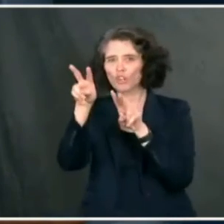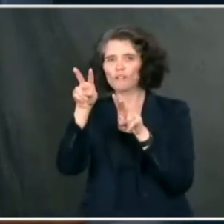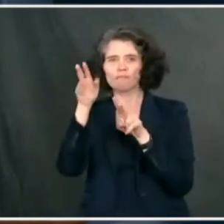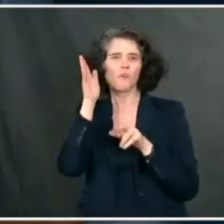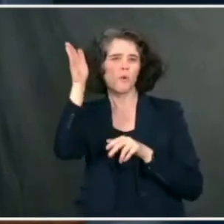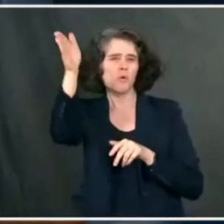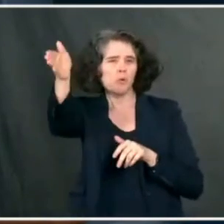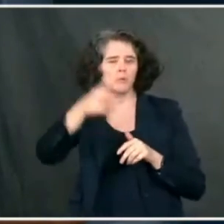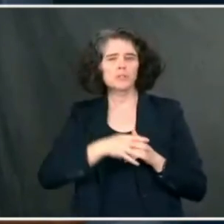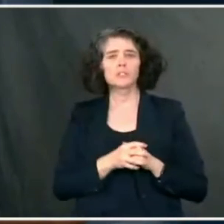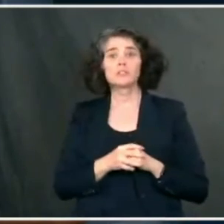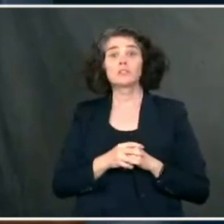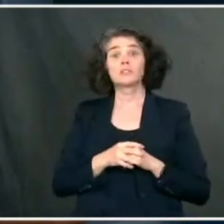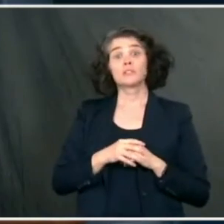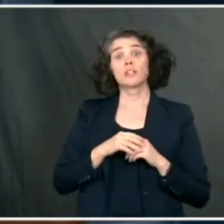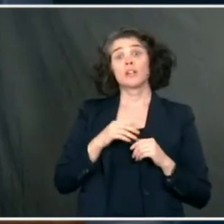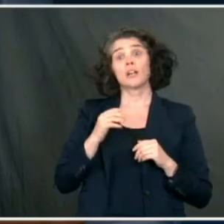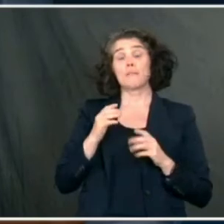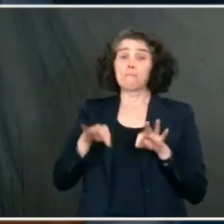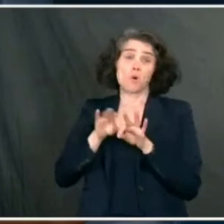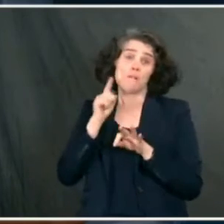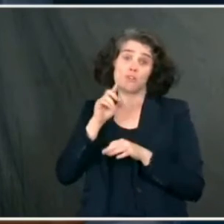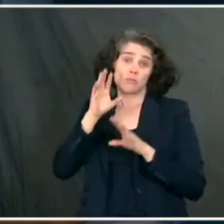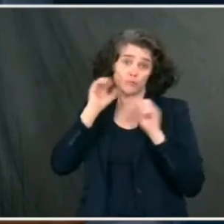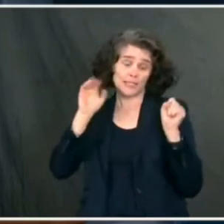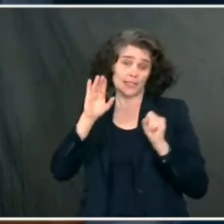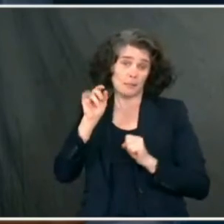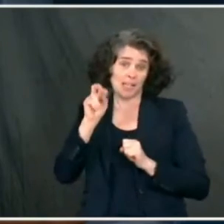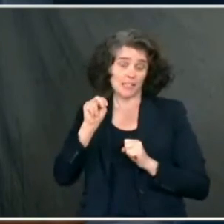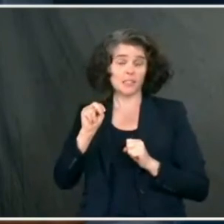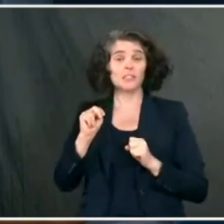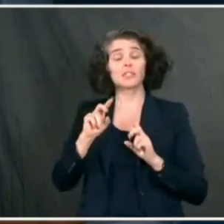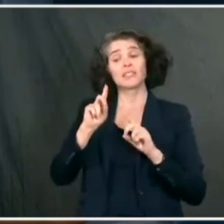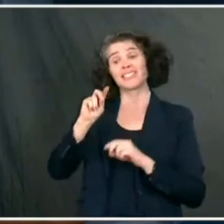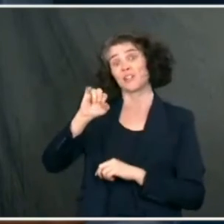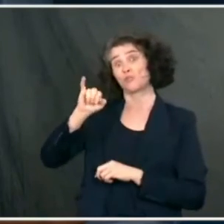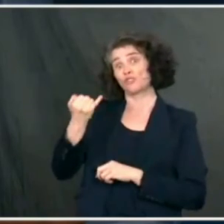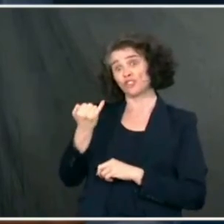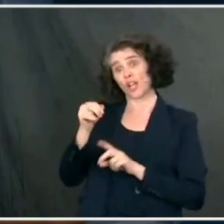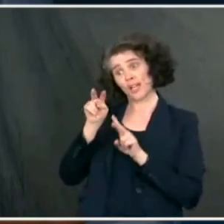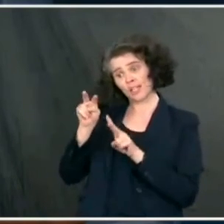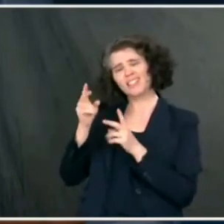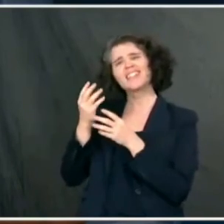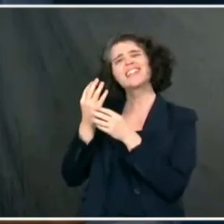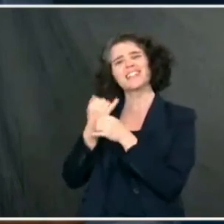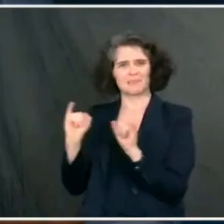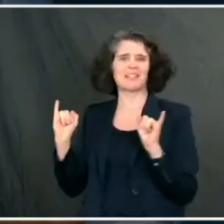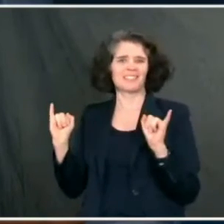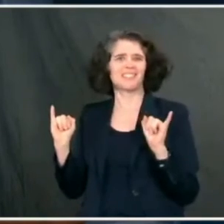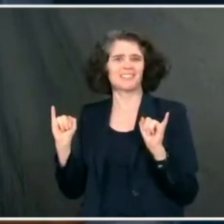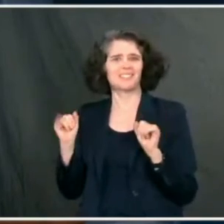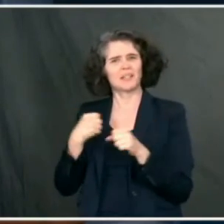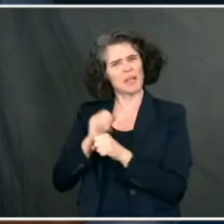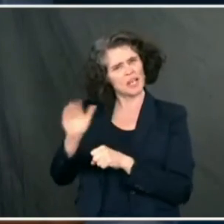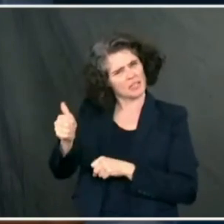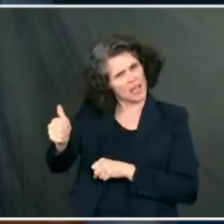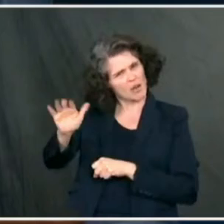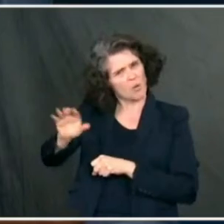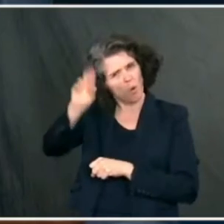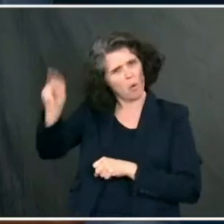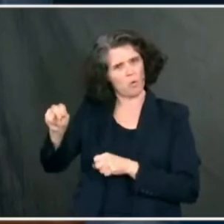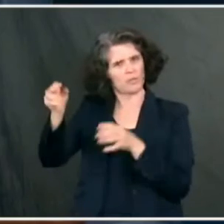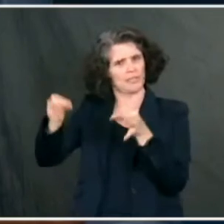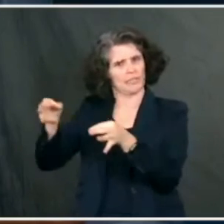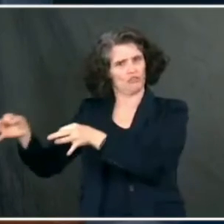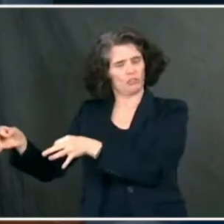the Justice Department, as we look ahead, is independent, makes decisions of their own accord, including their review of